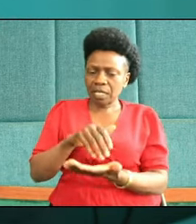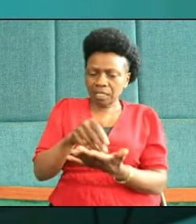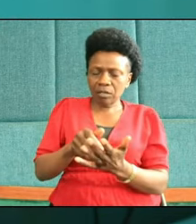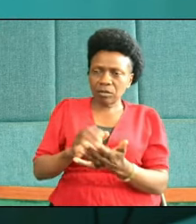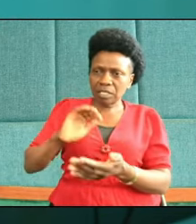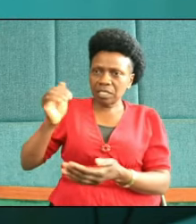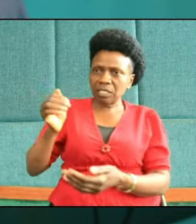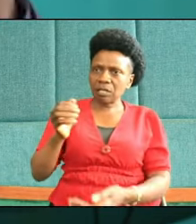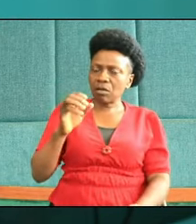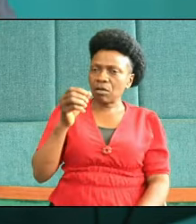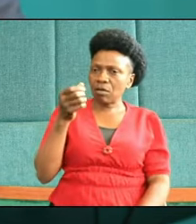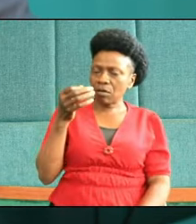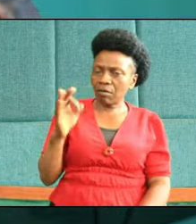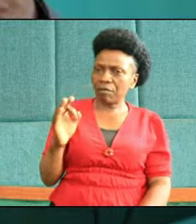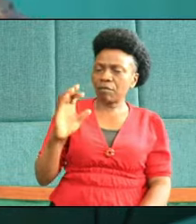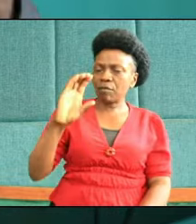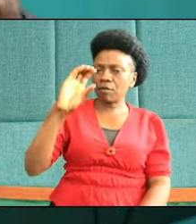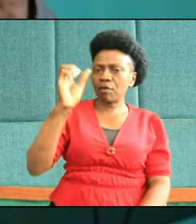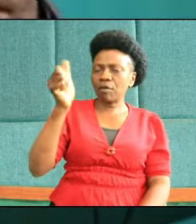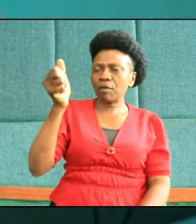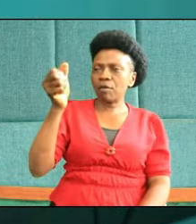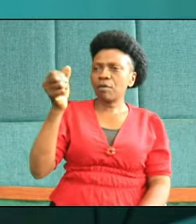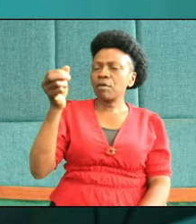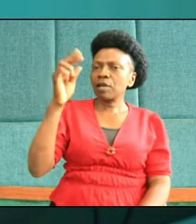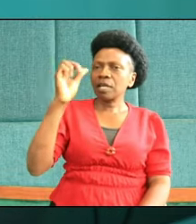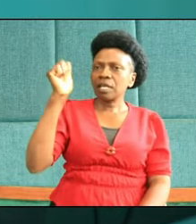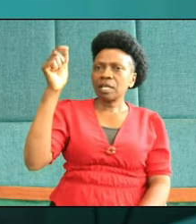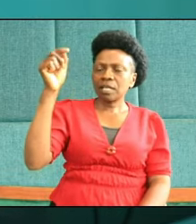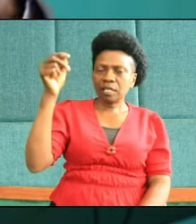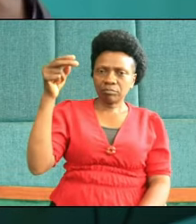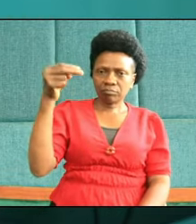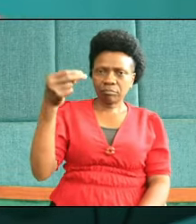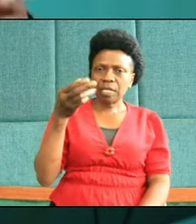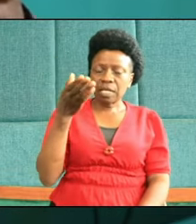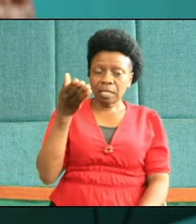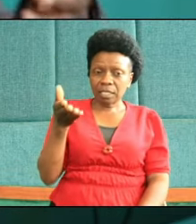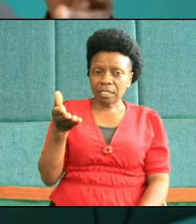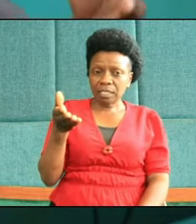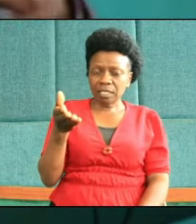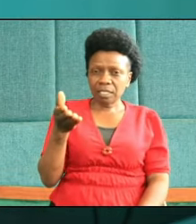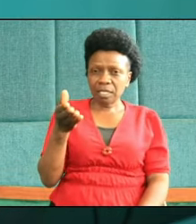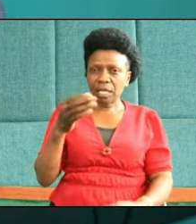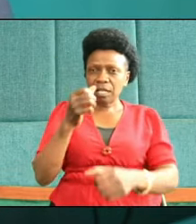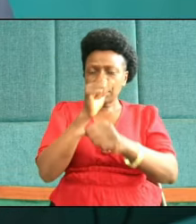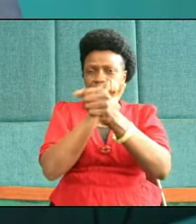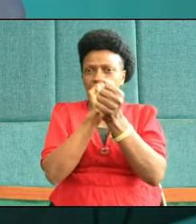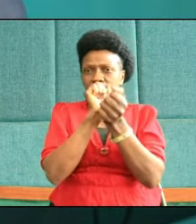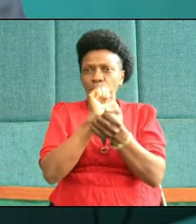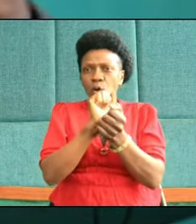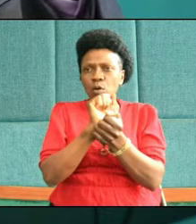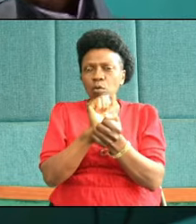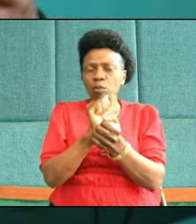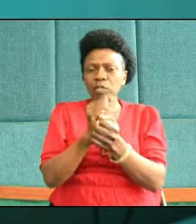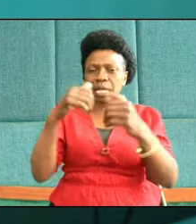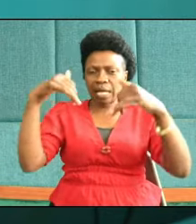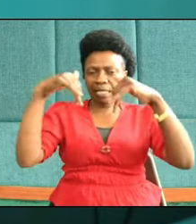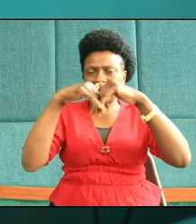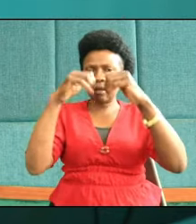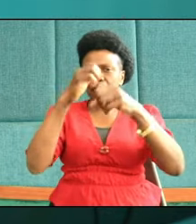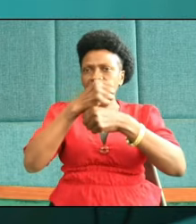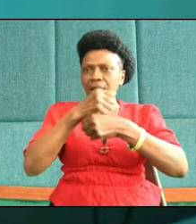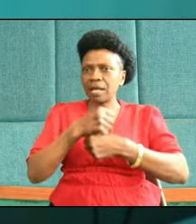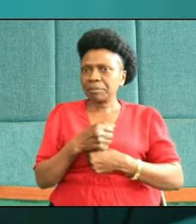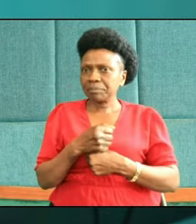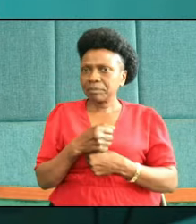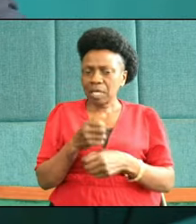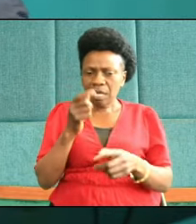They were actually by profession, they were tent makers. Even Paul was also a tent maker. So they joined